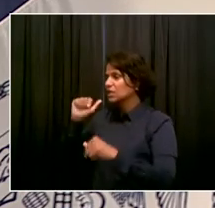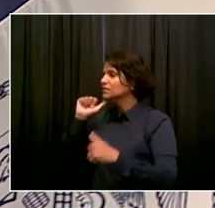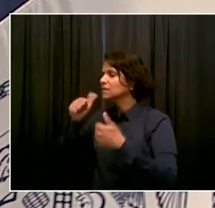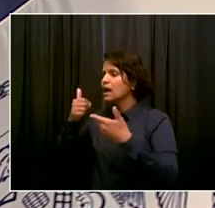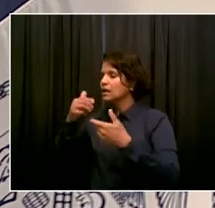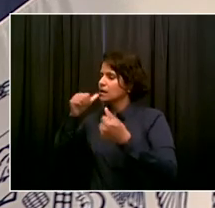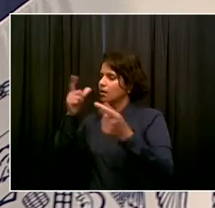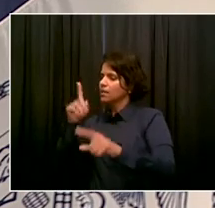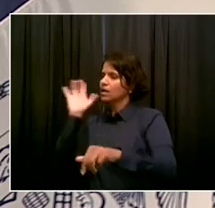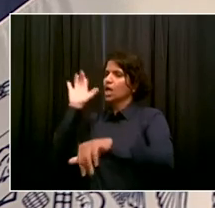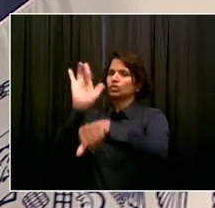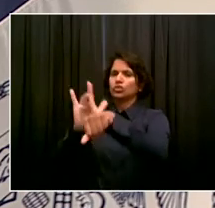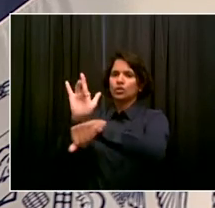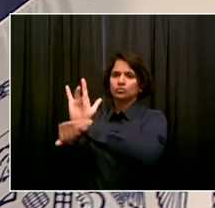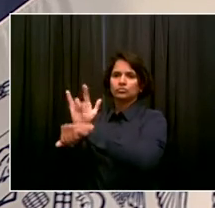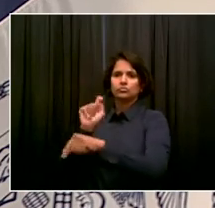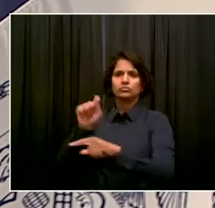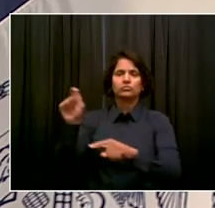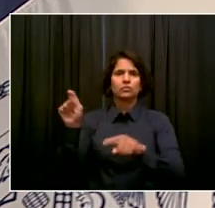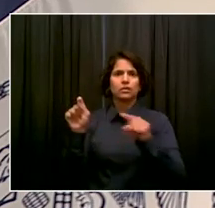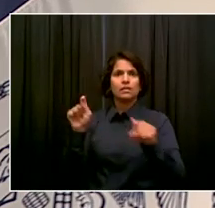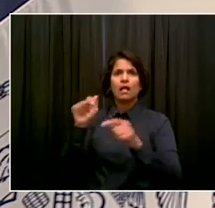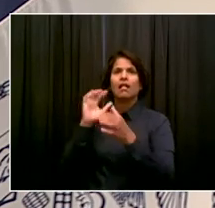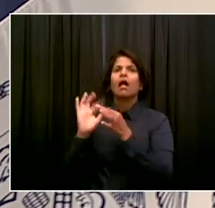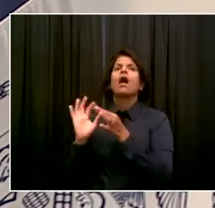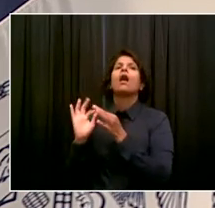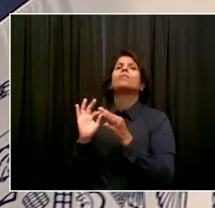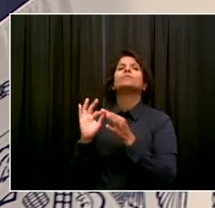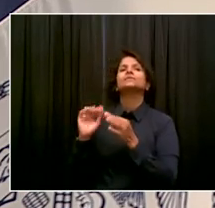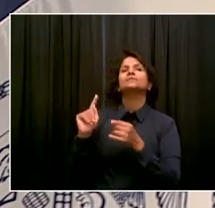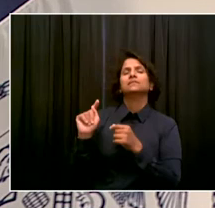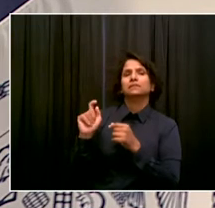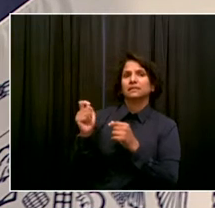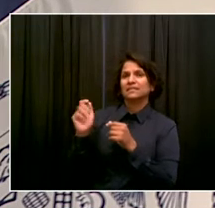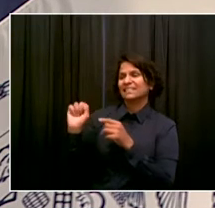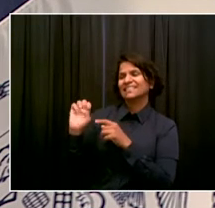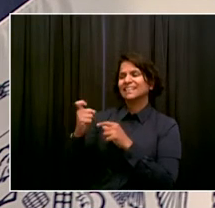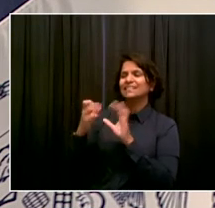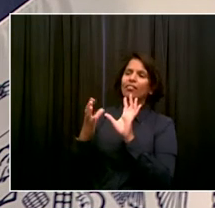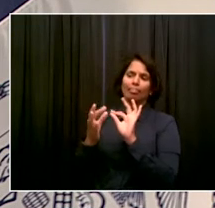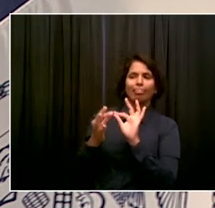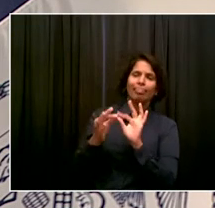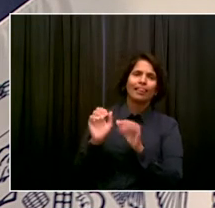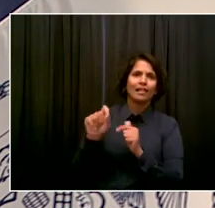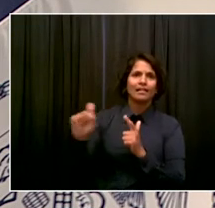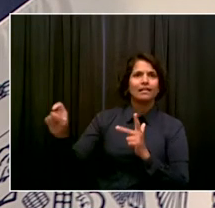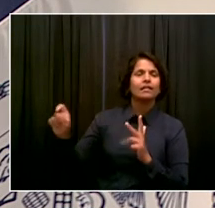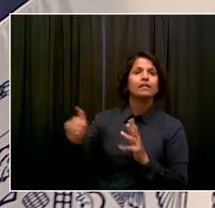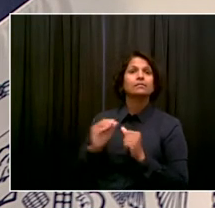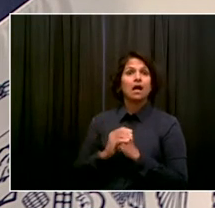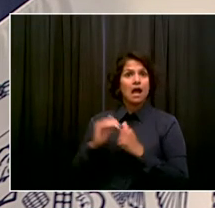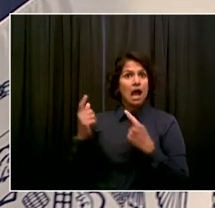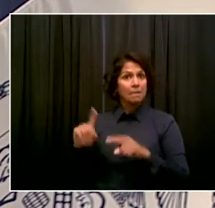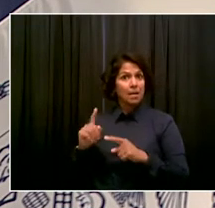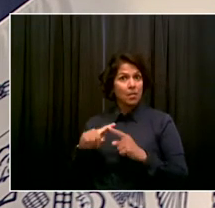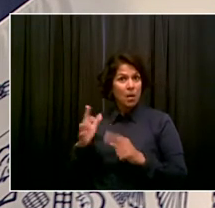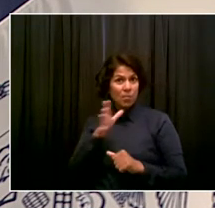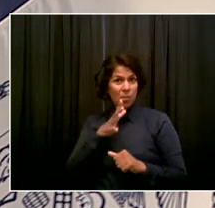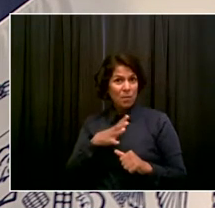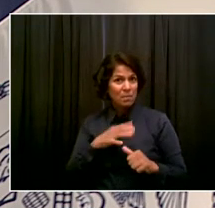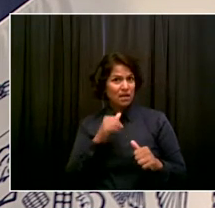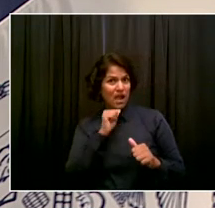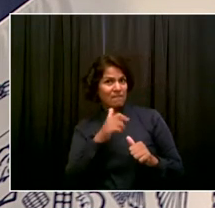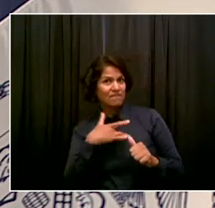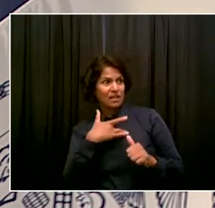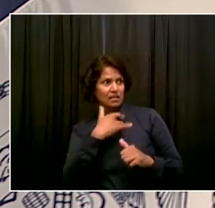nature that created a hostile working environment for women. Additionally, our investigation revealed the governor's sexual harassing was not limited to